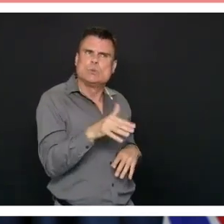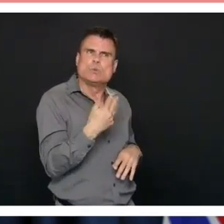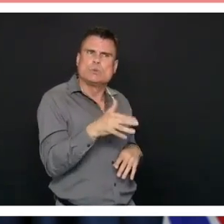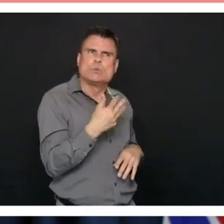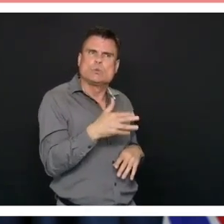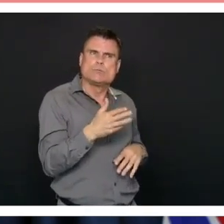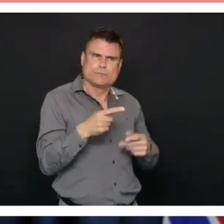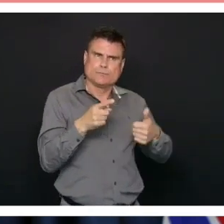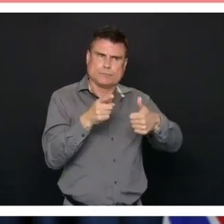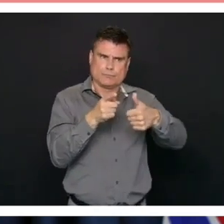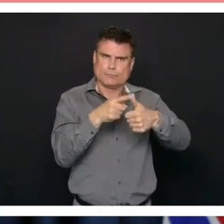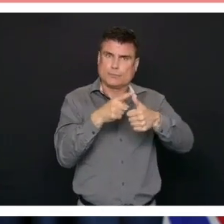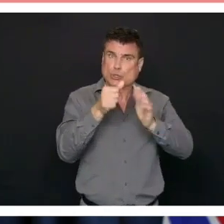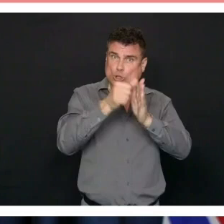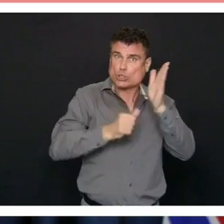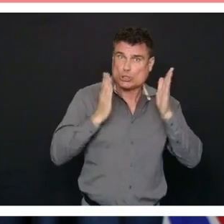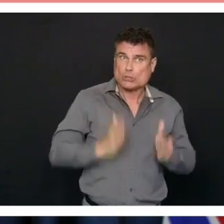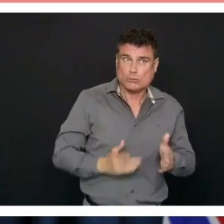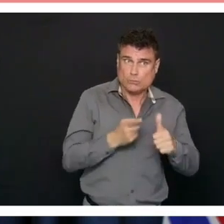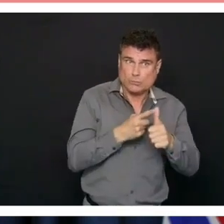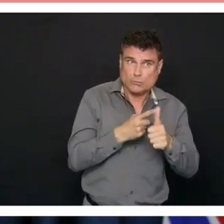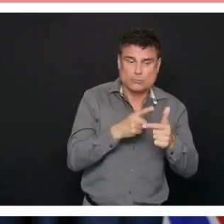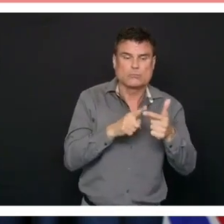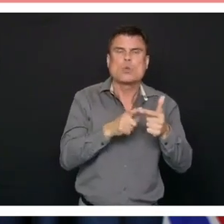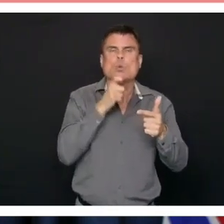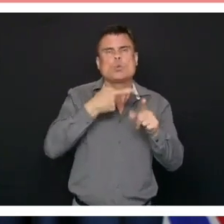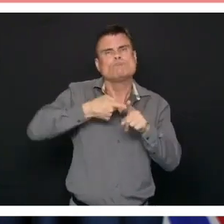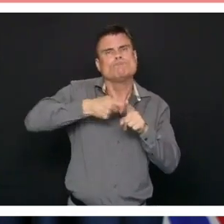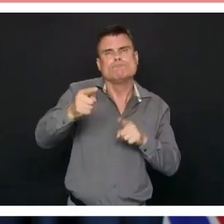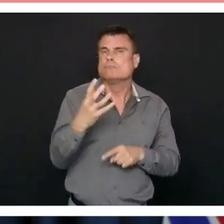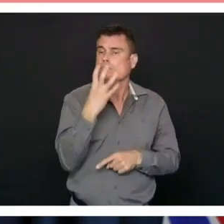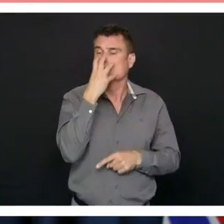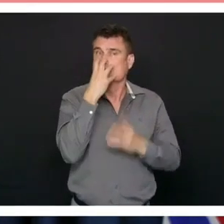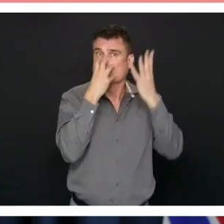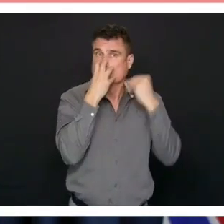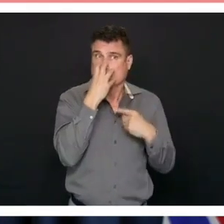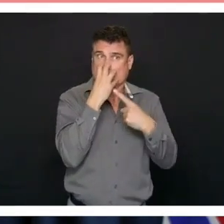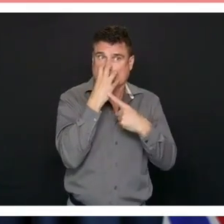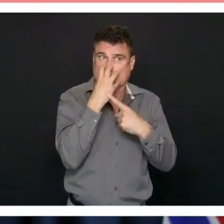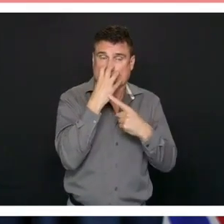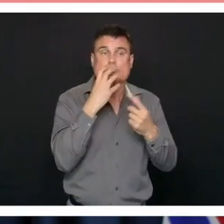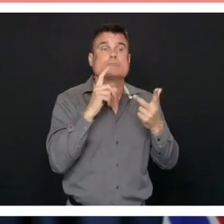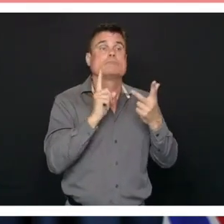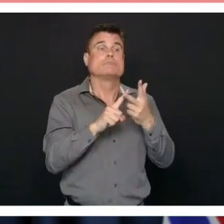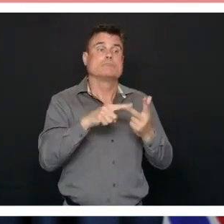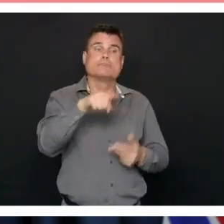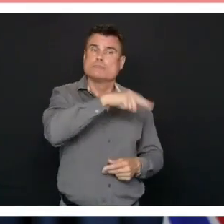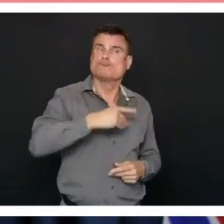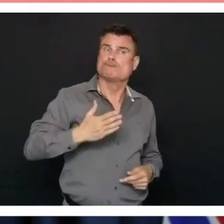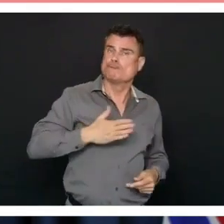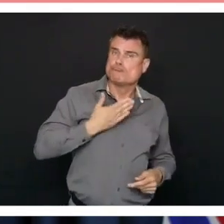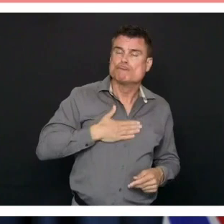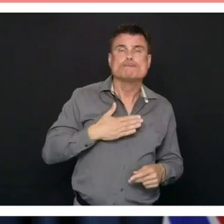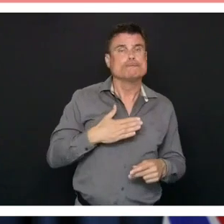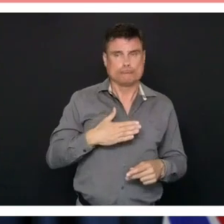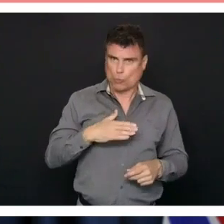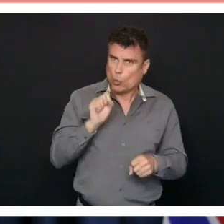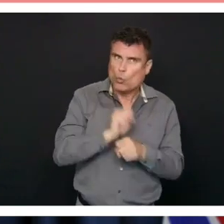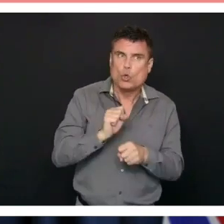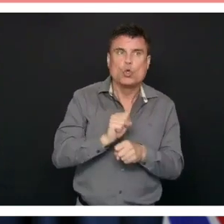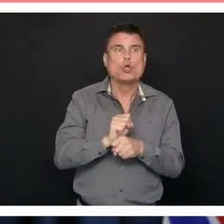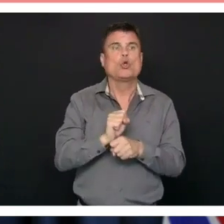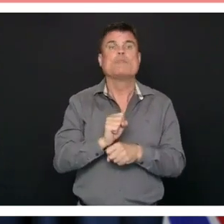willing to expand their hours and give up their summer holidays work weekends and what's the backup plan if you don't get that buy-in?